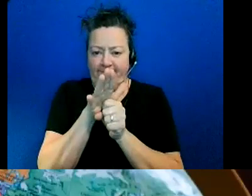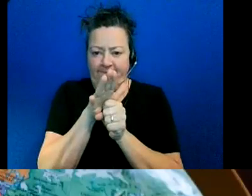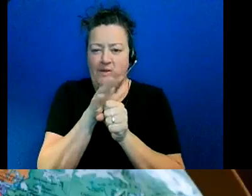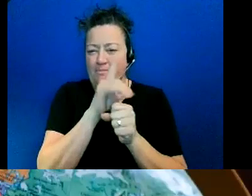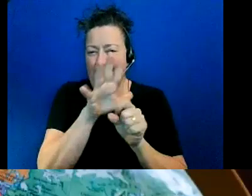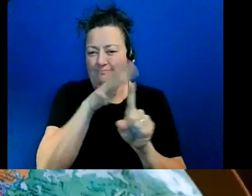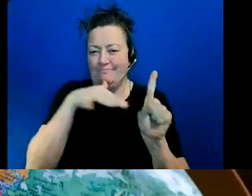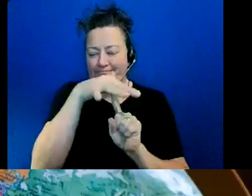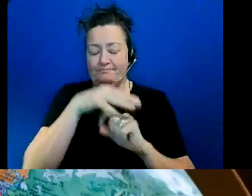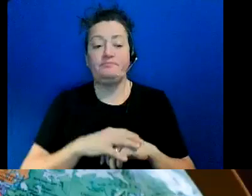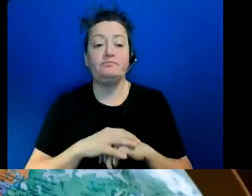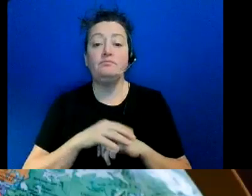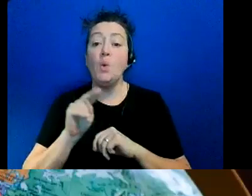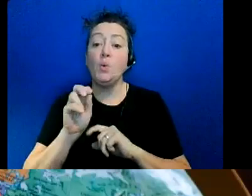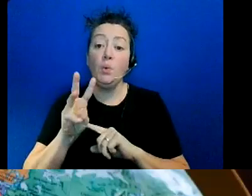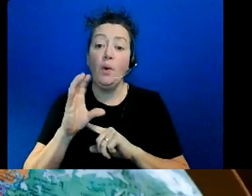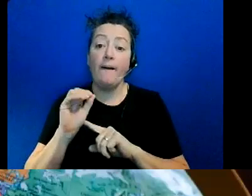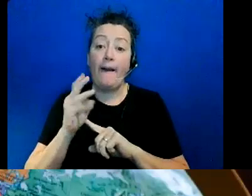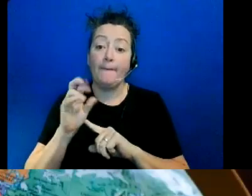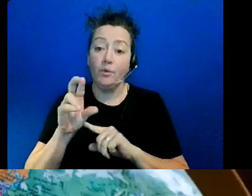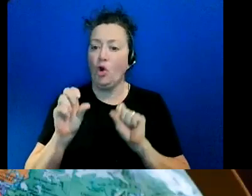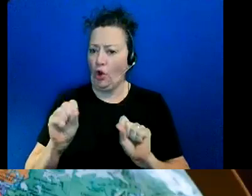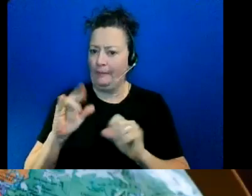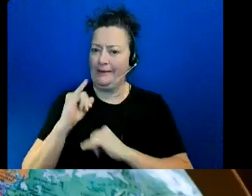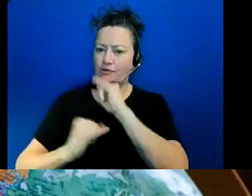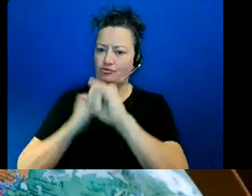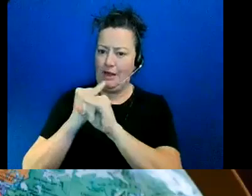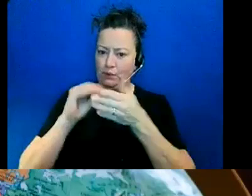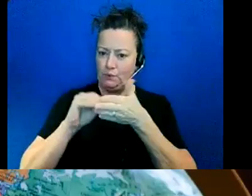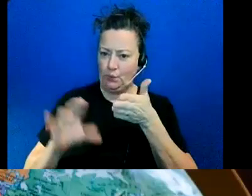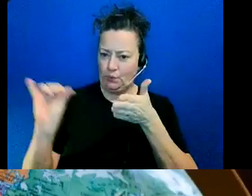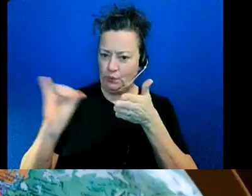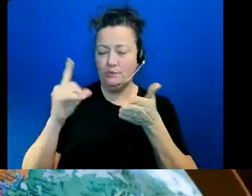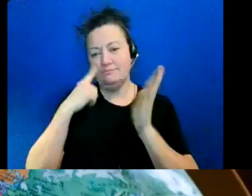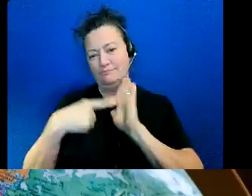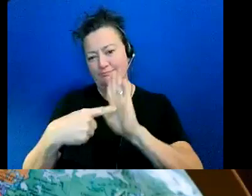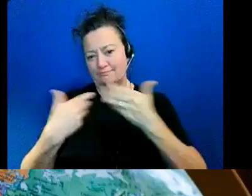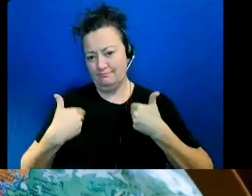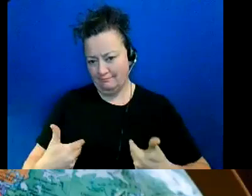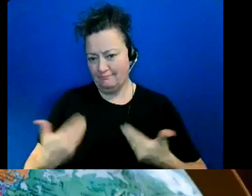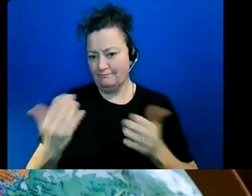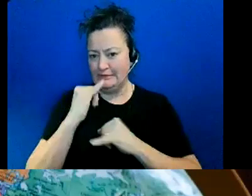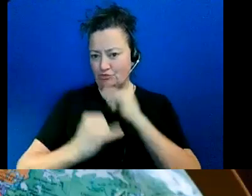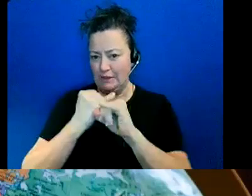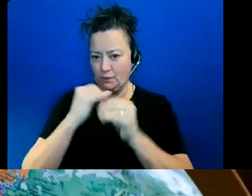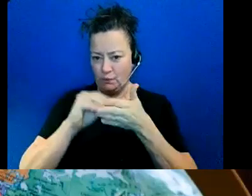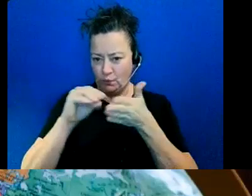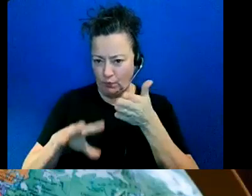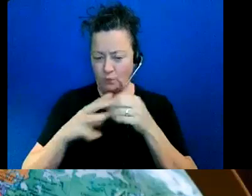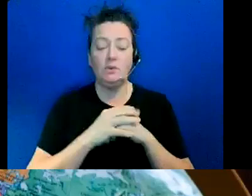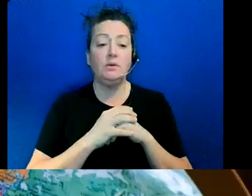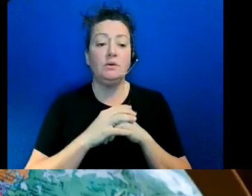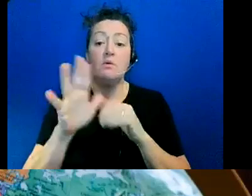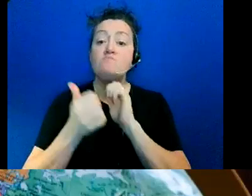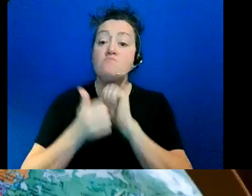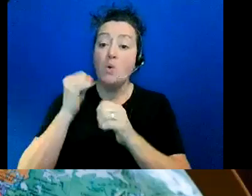newcomers can also be international students like myself most of us um i mean most of international